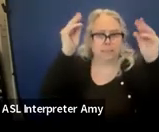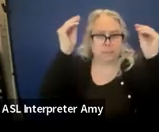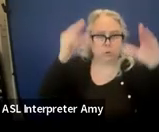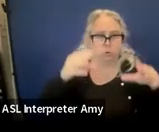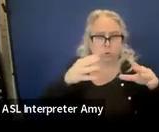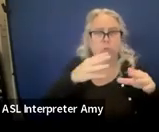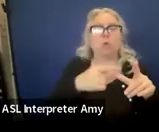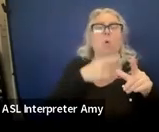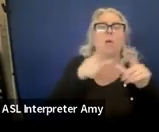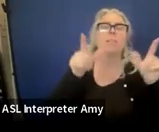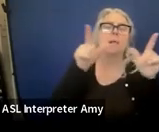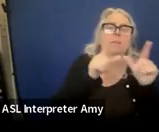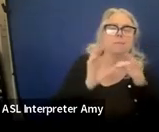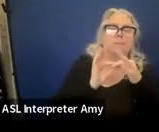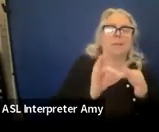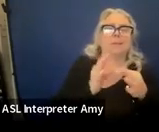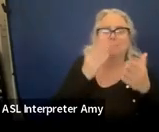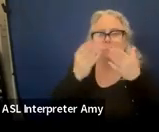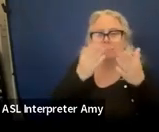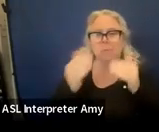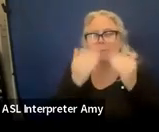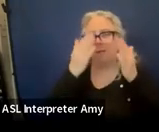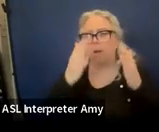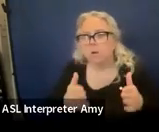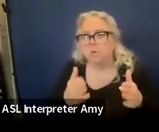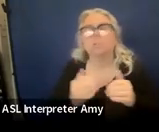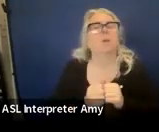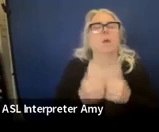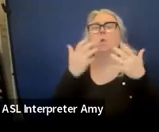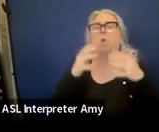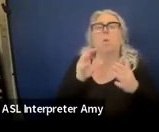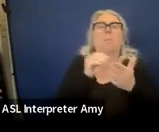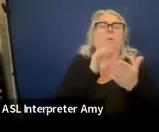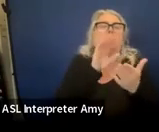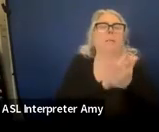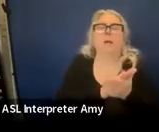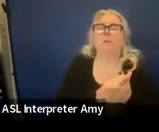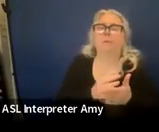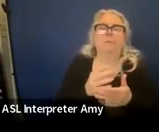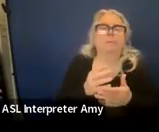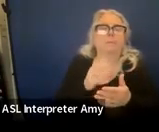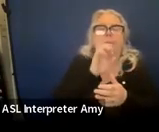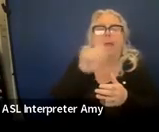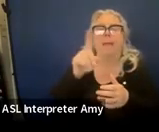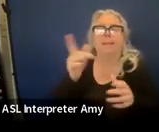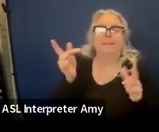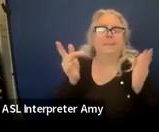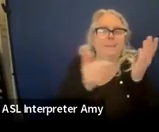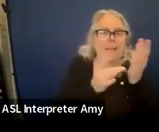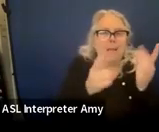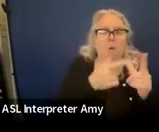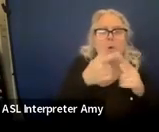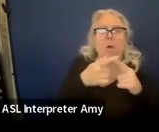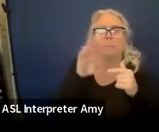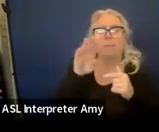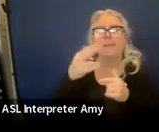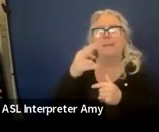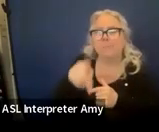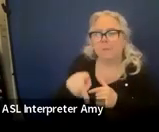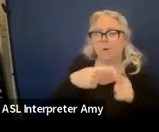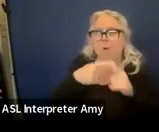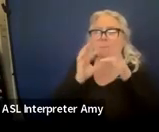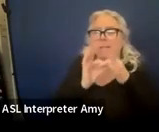licensed related service providers. That's why you don't want to put ed techs or those BHPs or those related